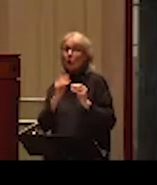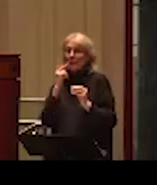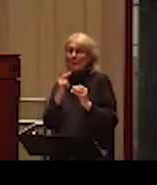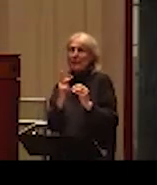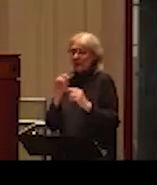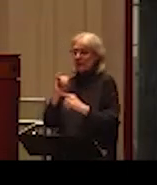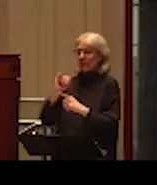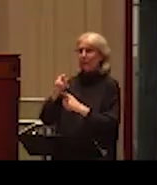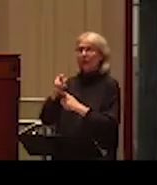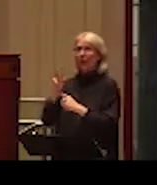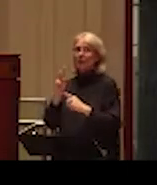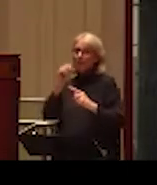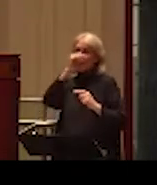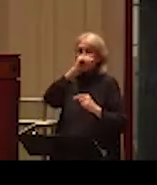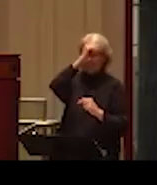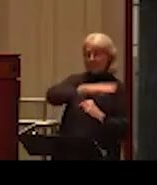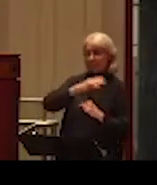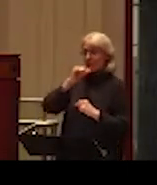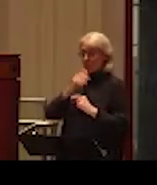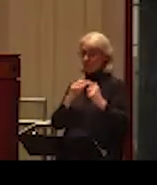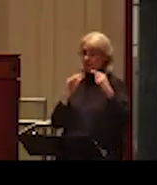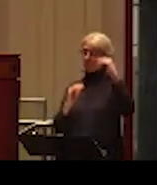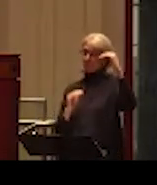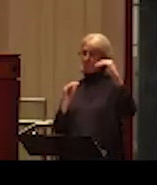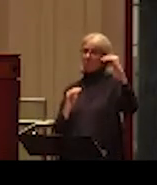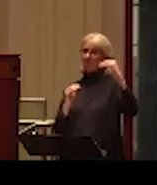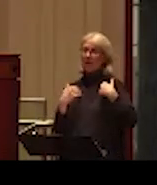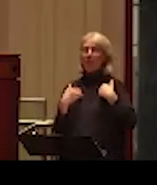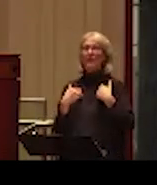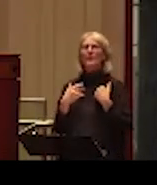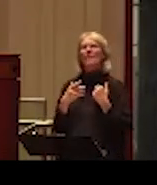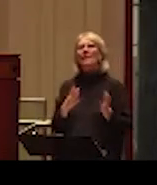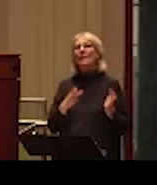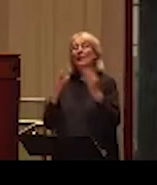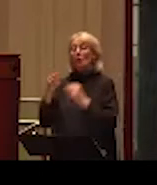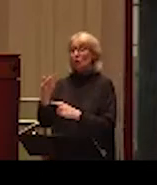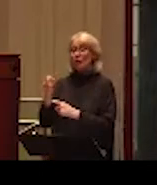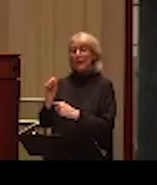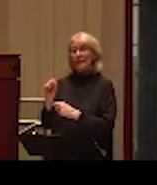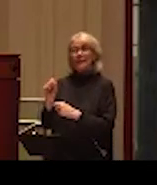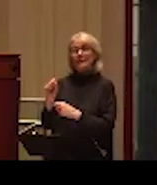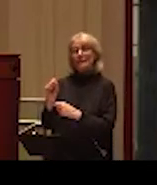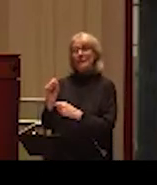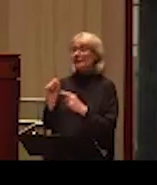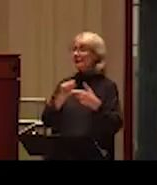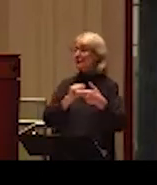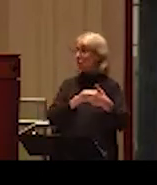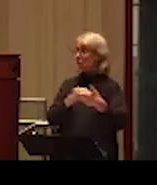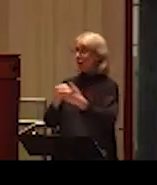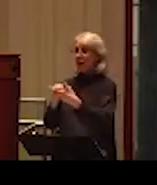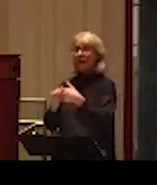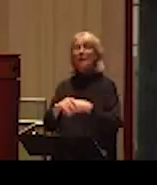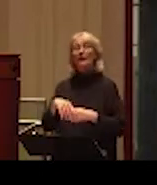violence crime. If we look at the actually general social survey on victimization. So what we see here